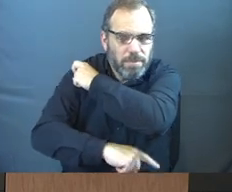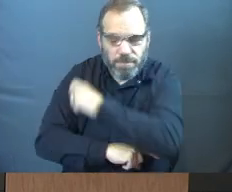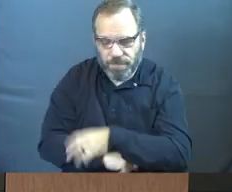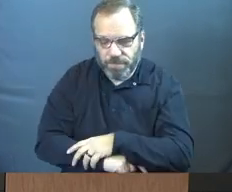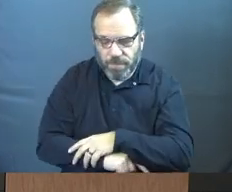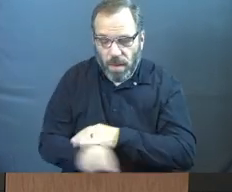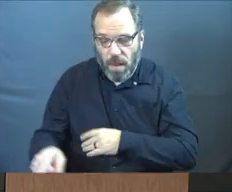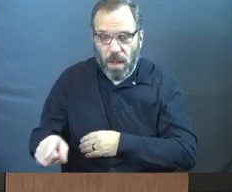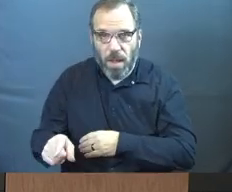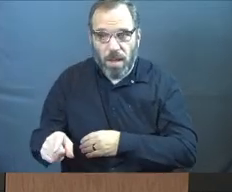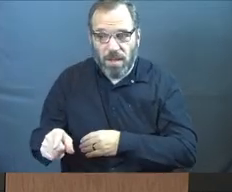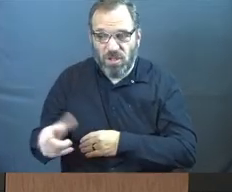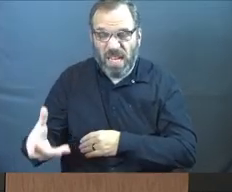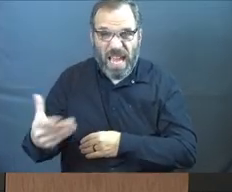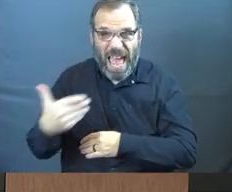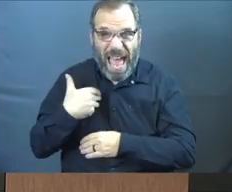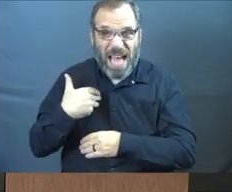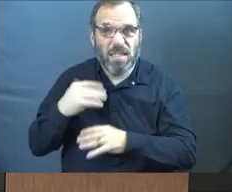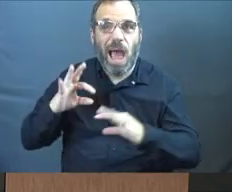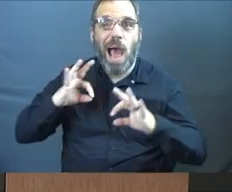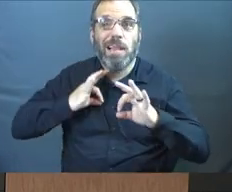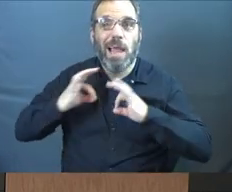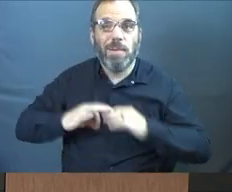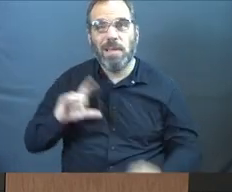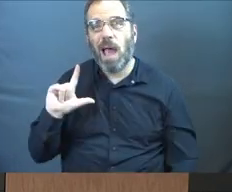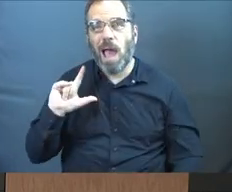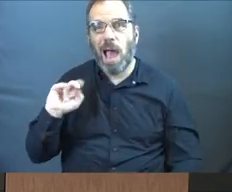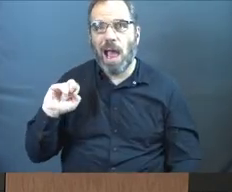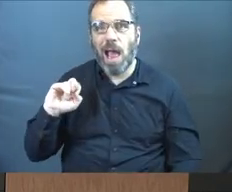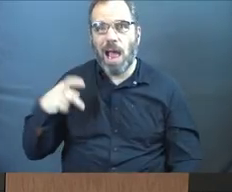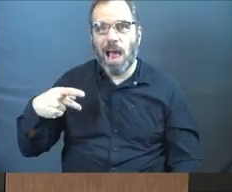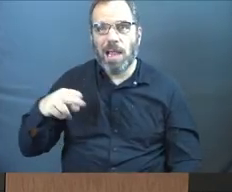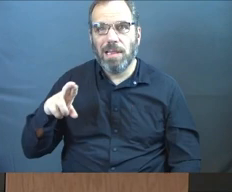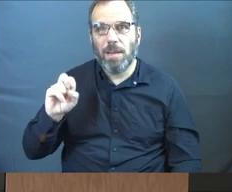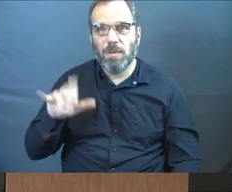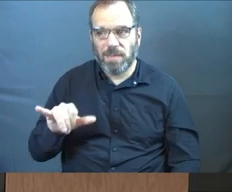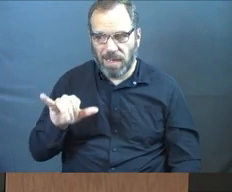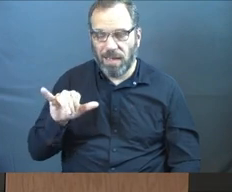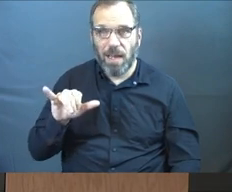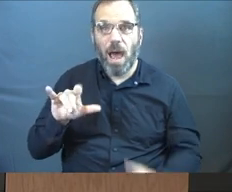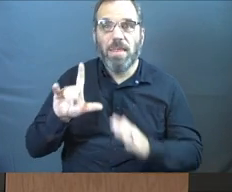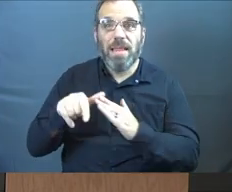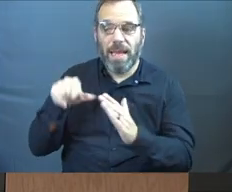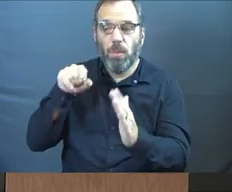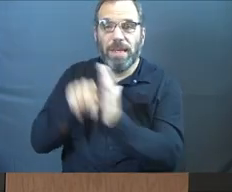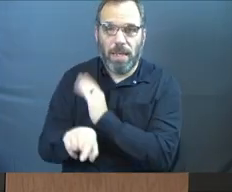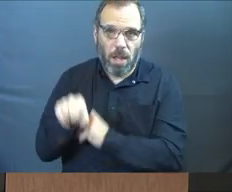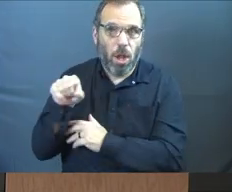She's given leprosy, a skin disease that would eventually kill the person.